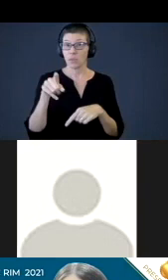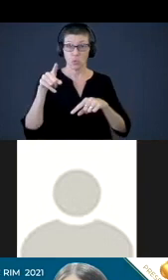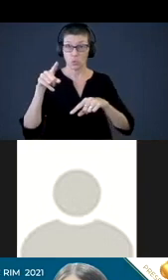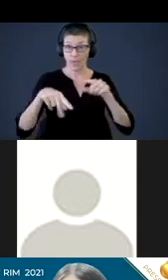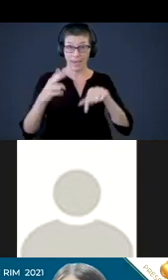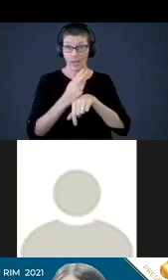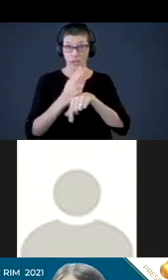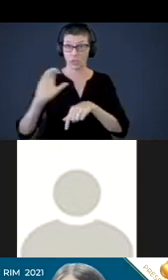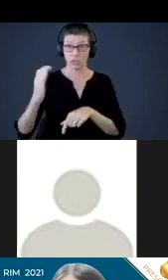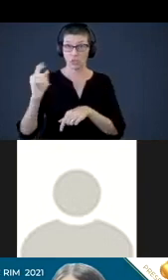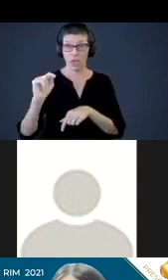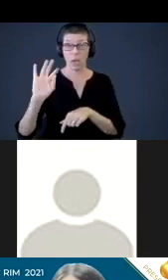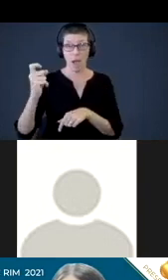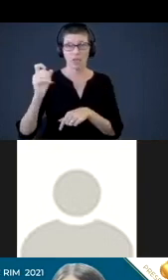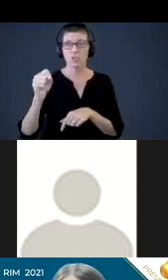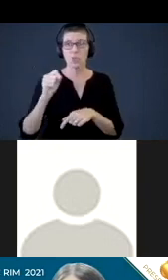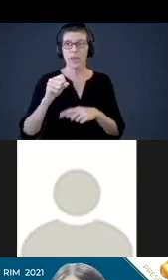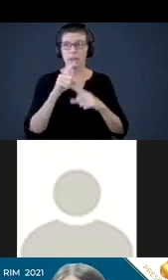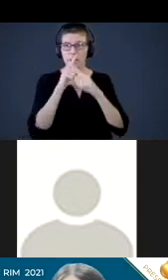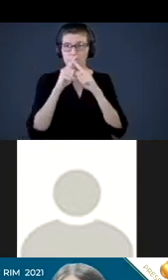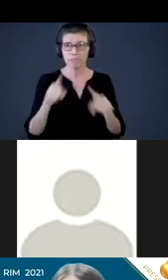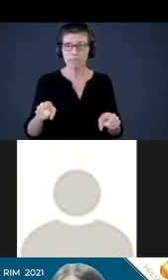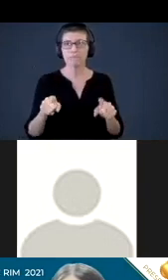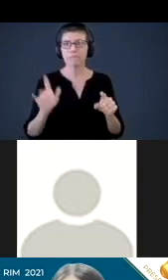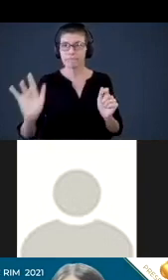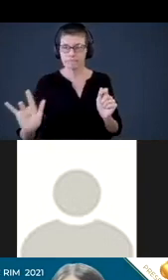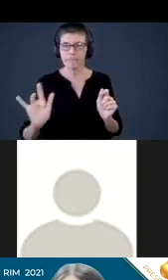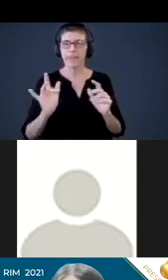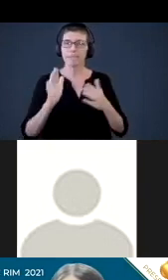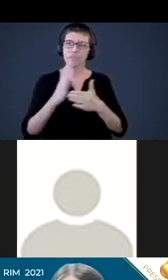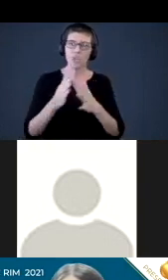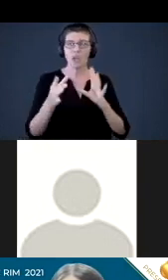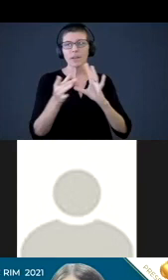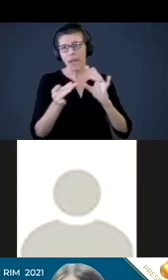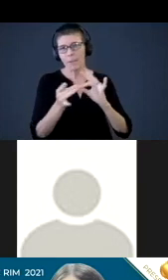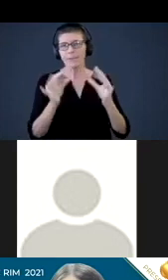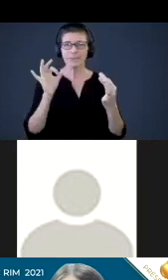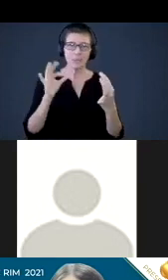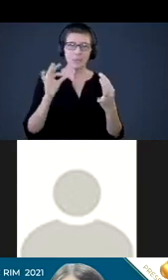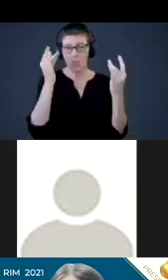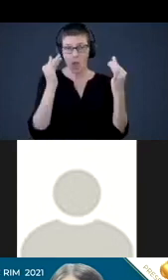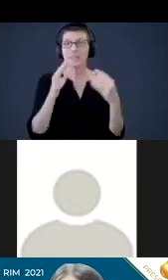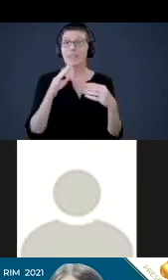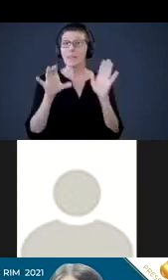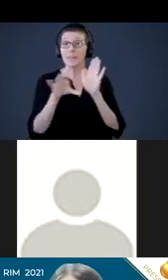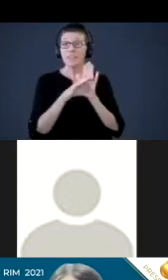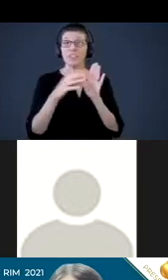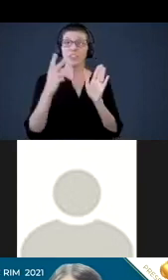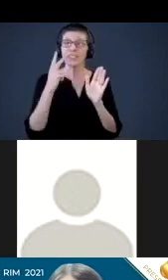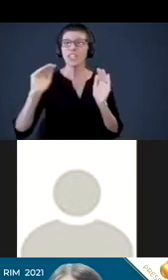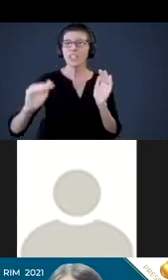the chat box, you can unmute yourself and share your comments, feedbacks, and thoughts. The background image is a child's hand coloring.